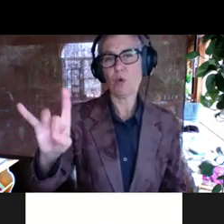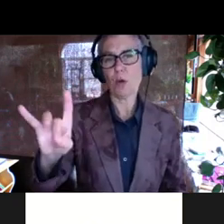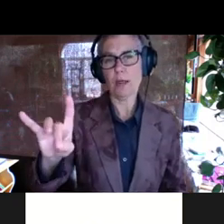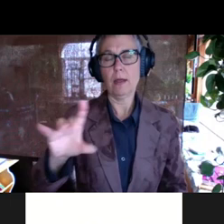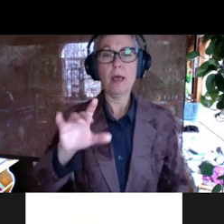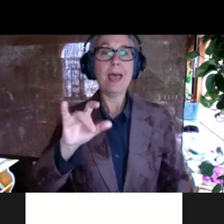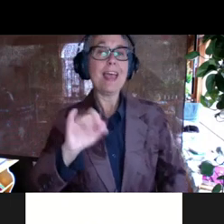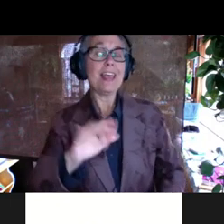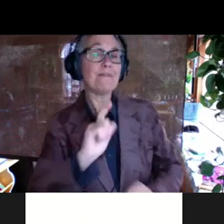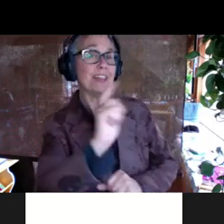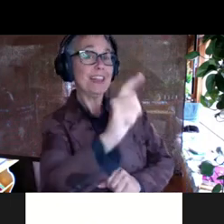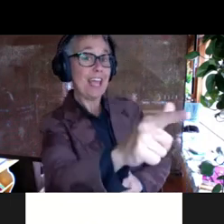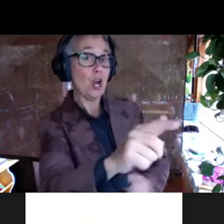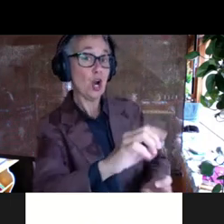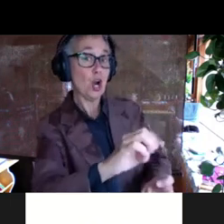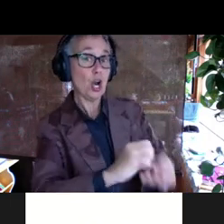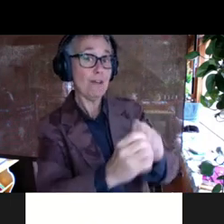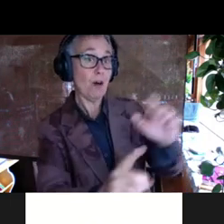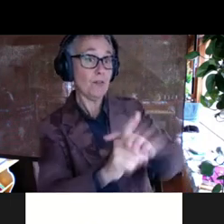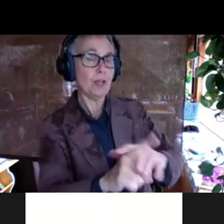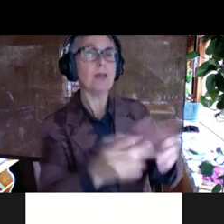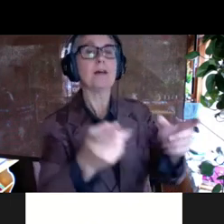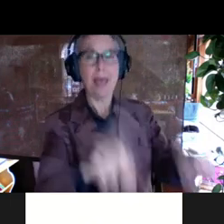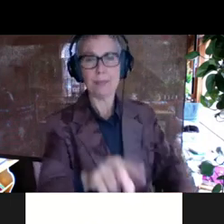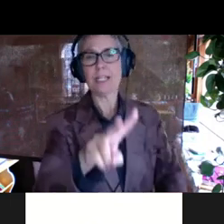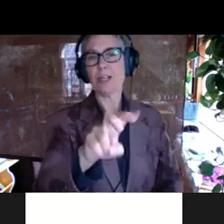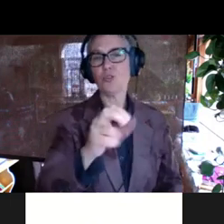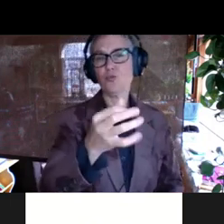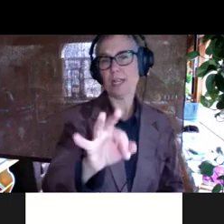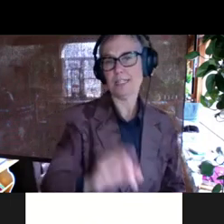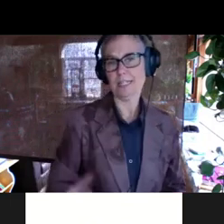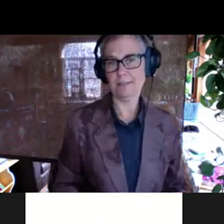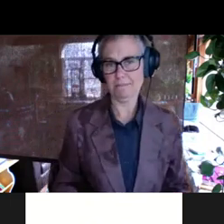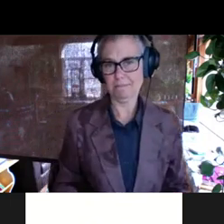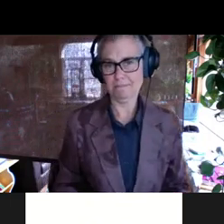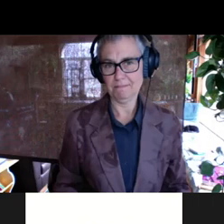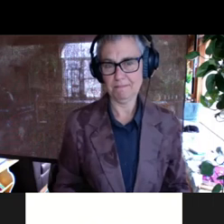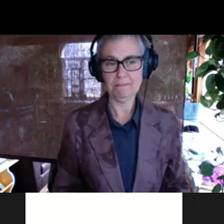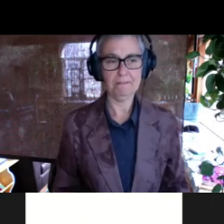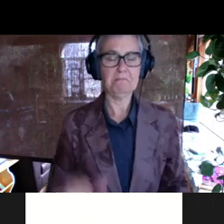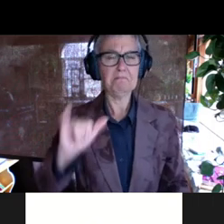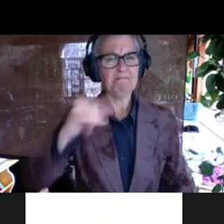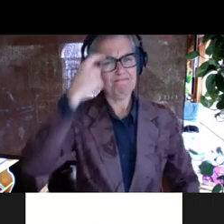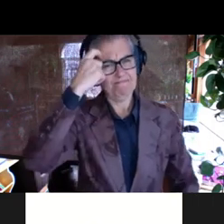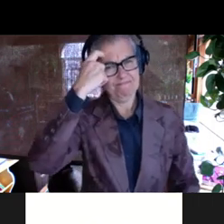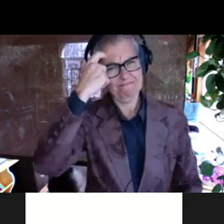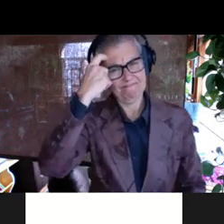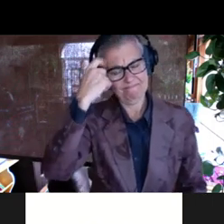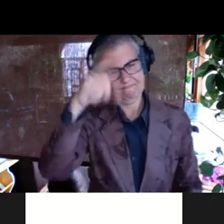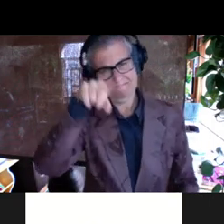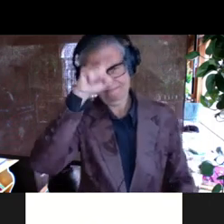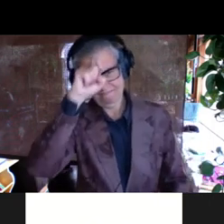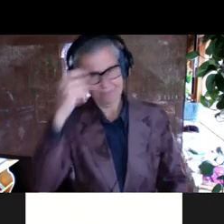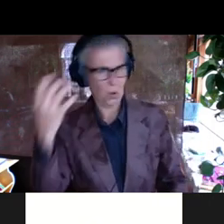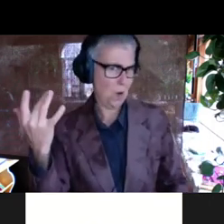later evolvers are more likely to have a mutation at 219. And so this was kind of a head scratcher, actually. We were not sure